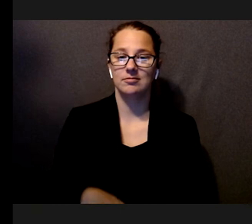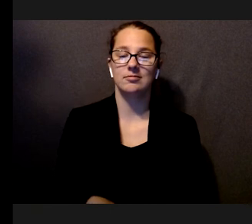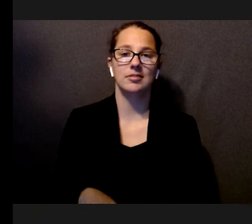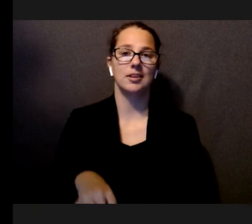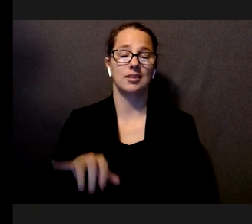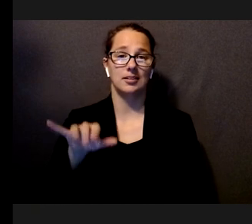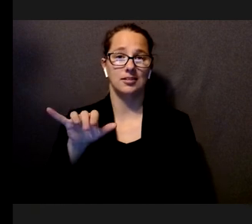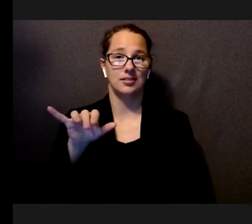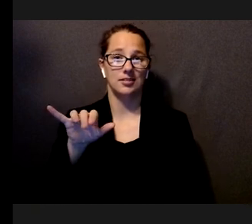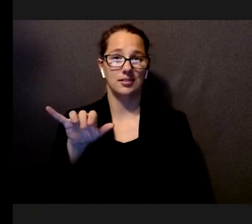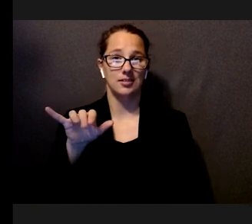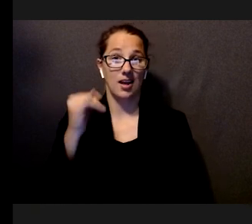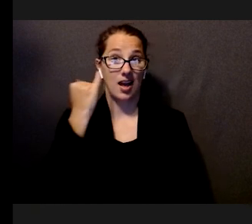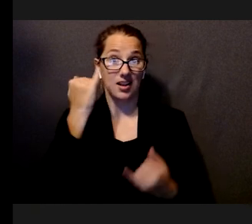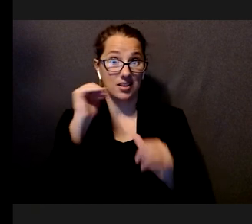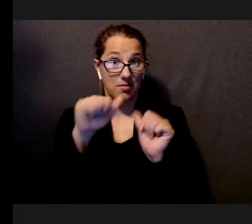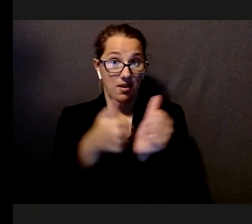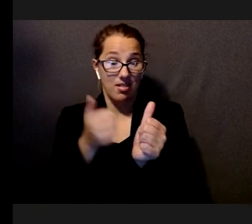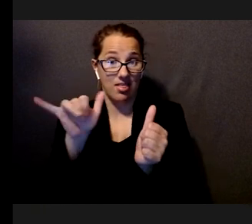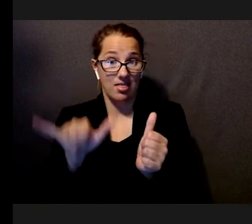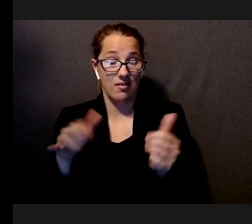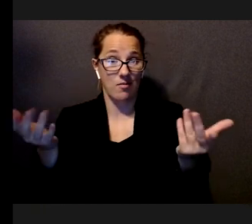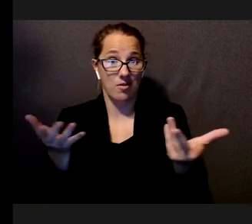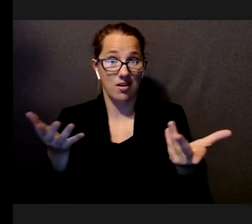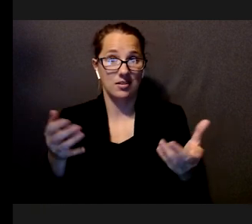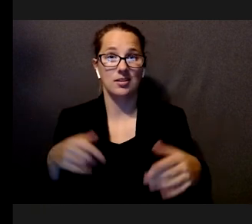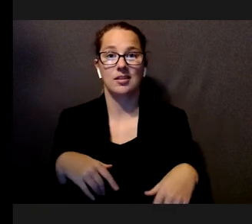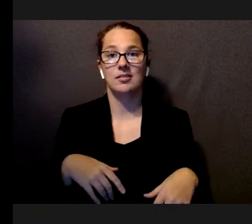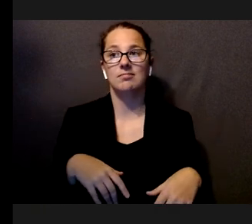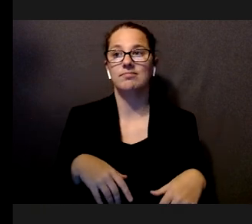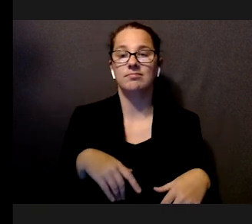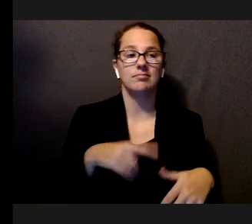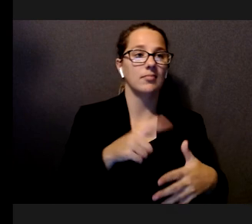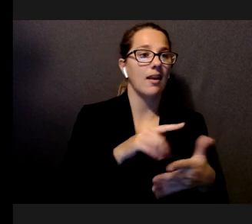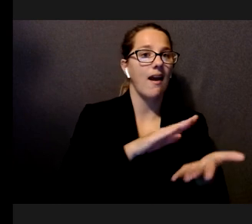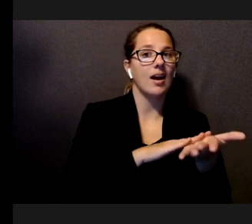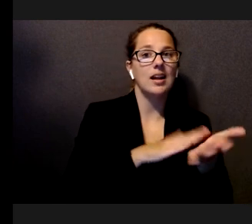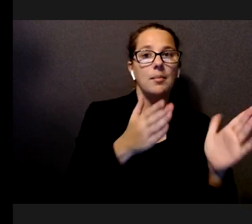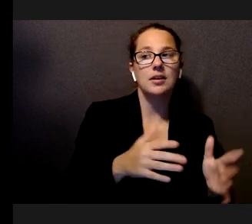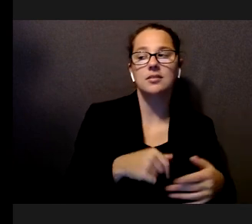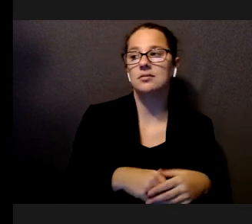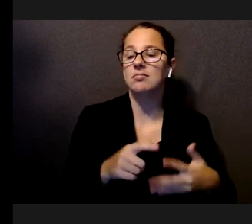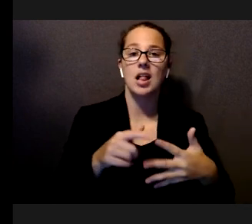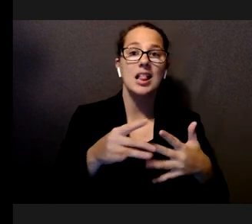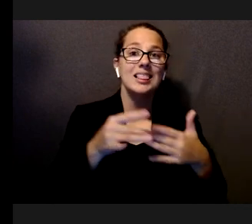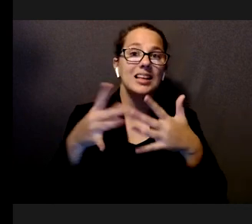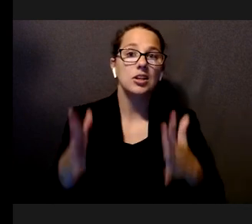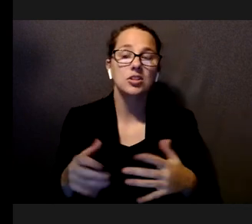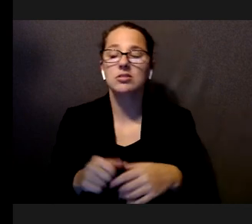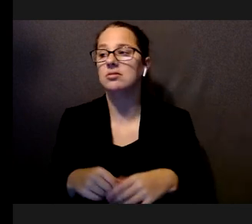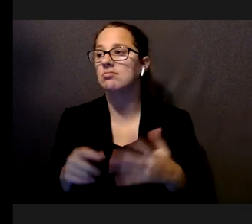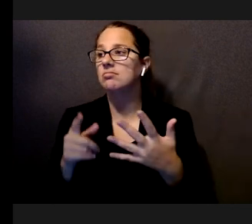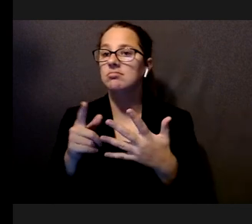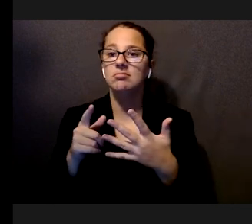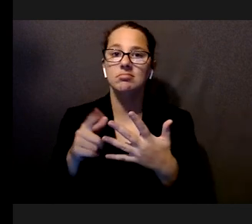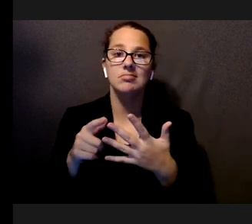Initiative is to bring together academics and industry leaders and also